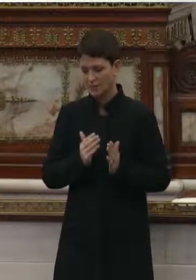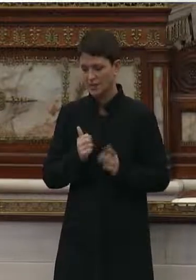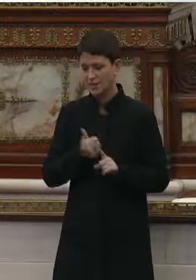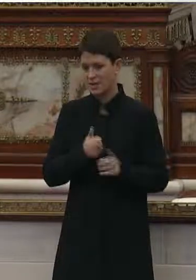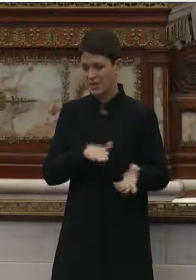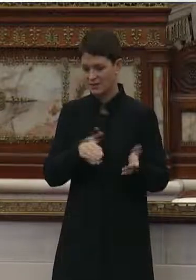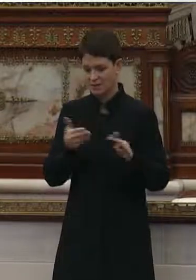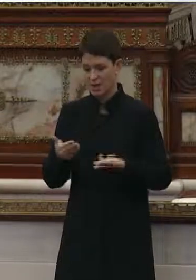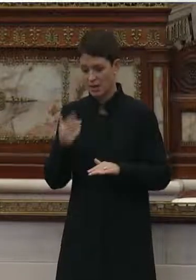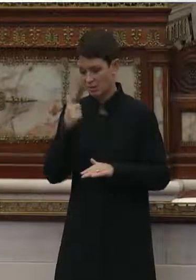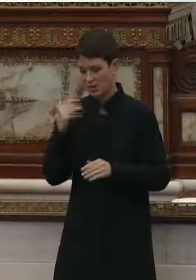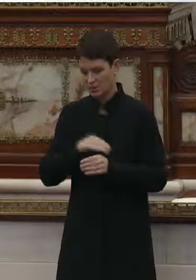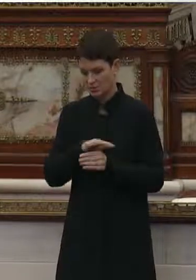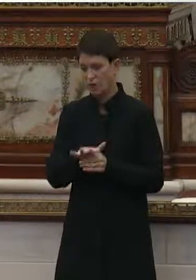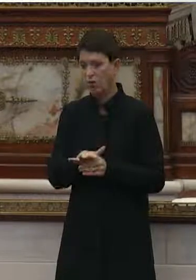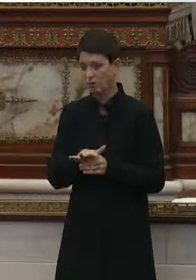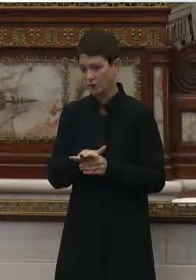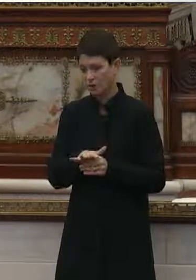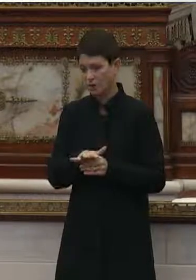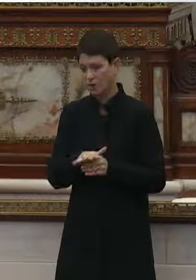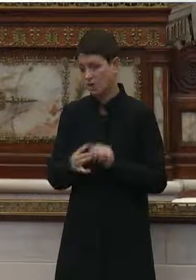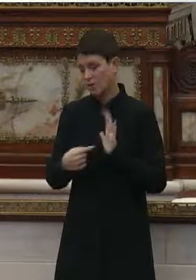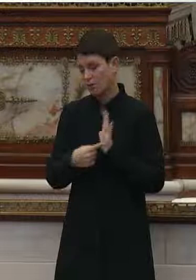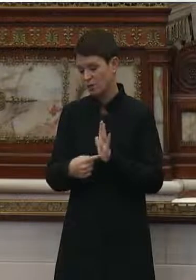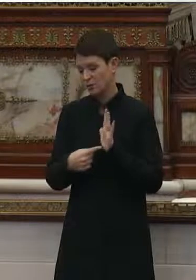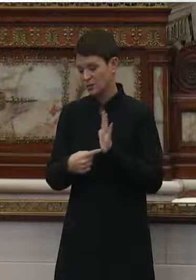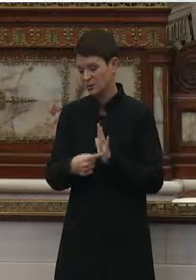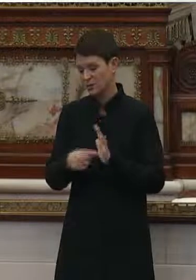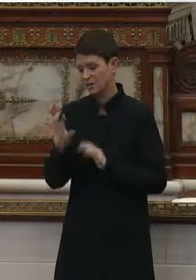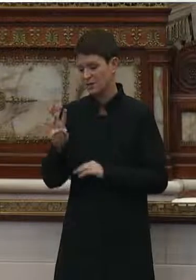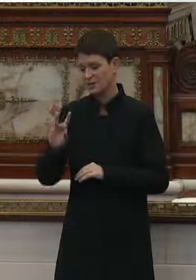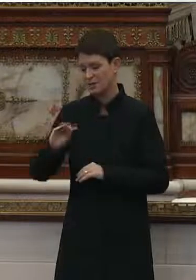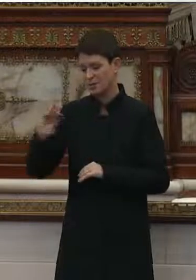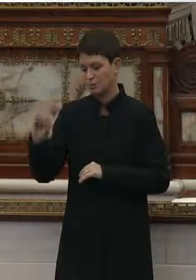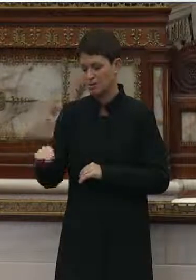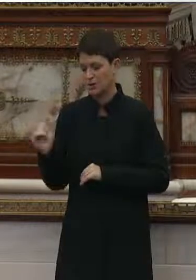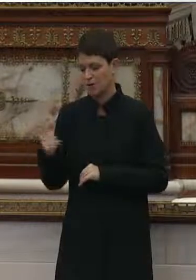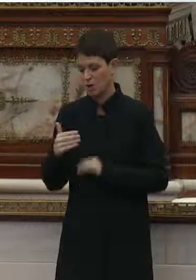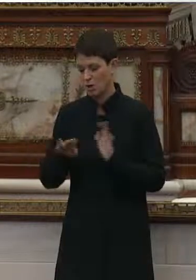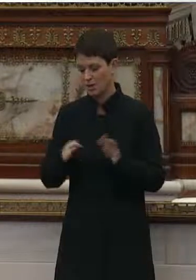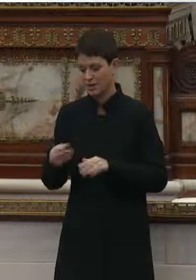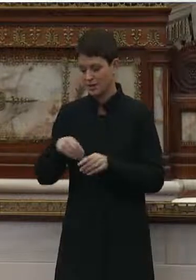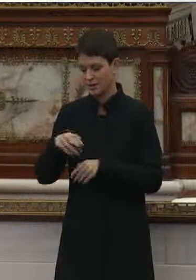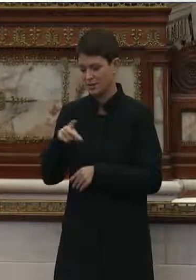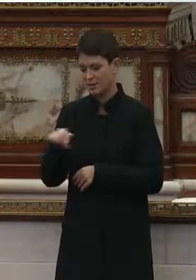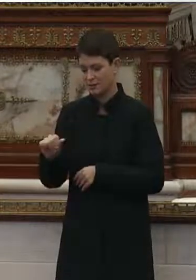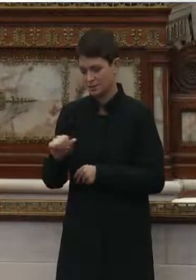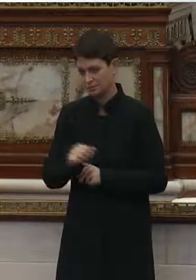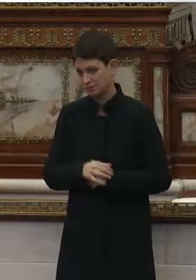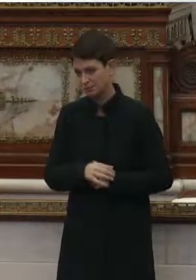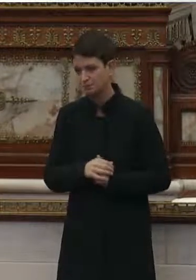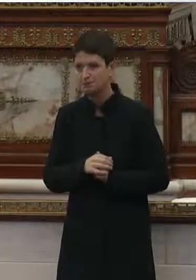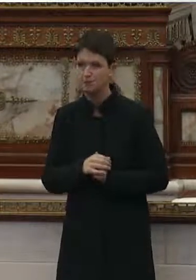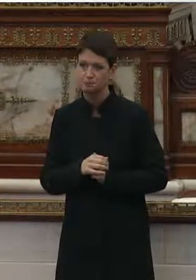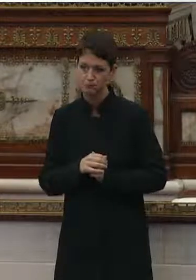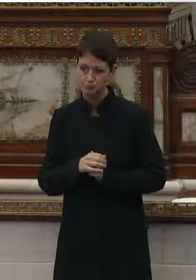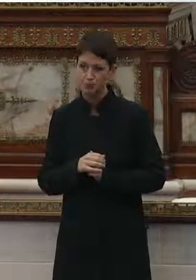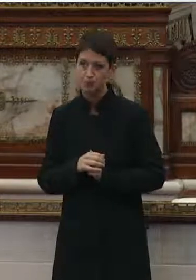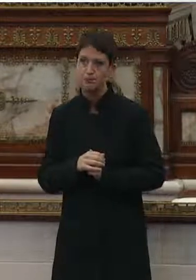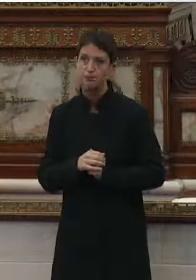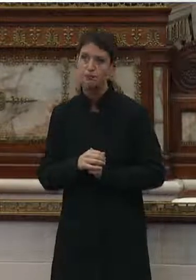because of COVID, which represents 68% of all deaths in Pennsylvania. Of the